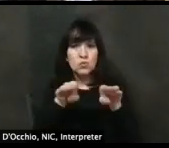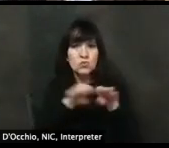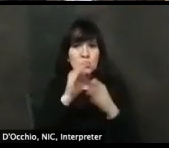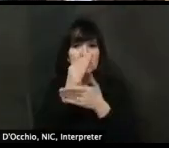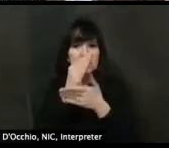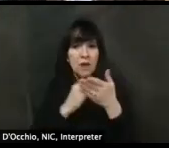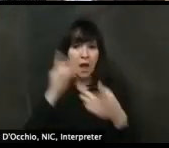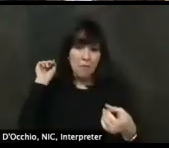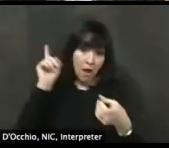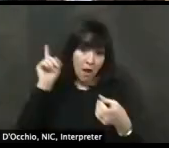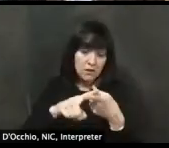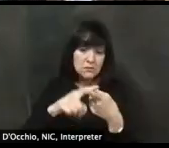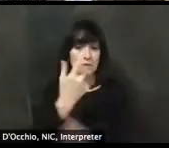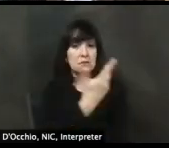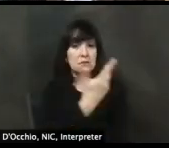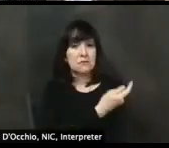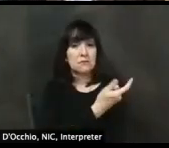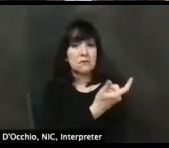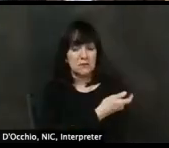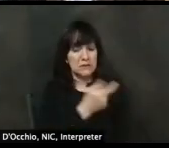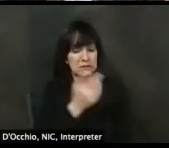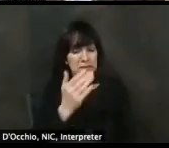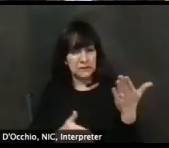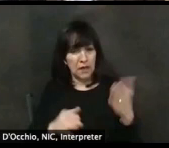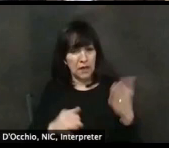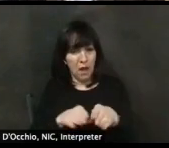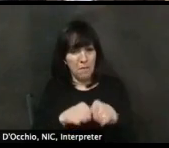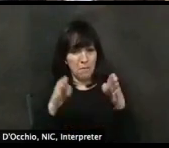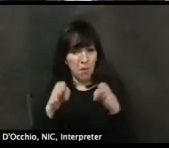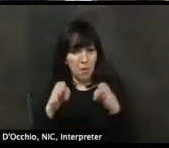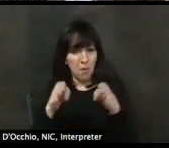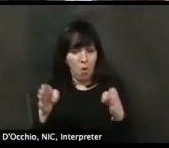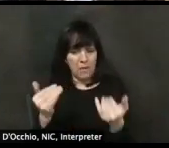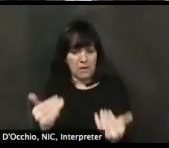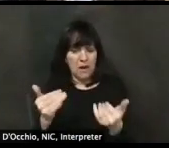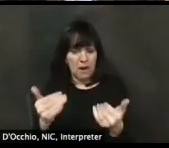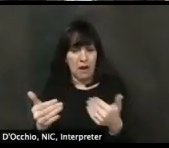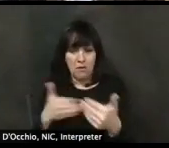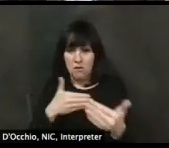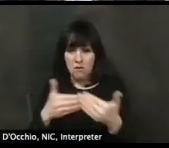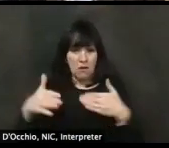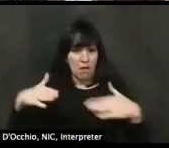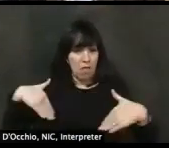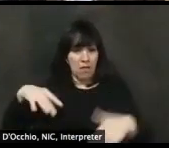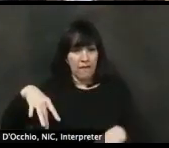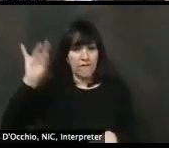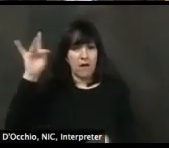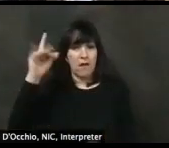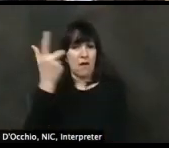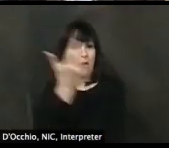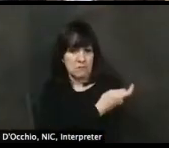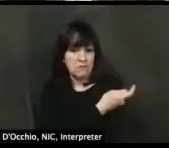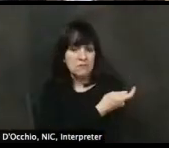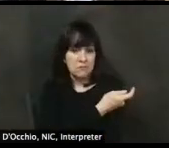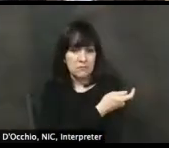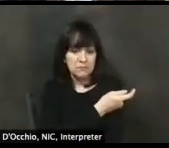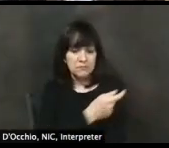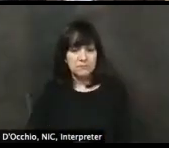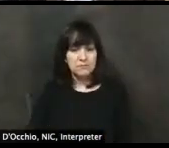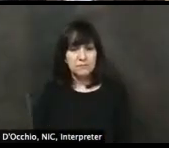vaccination. So can you talk about that? What, um, what might stick around and, and what a vaccination ultimately would mean?